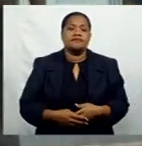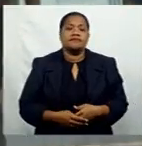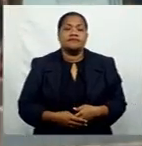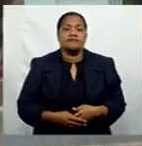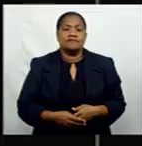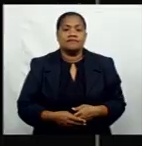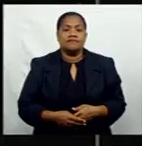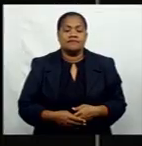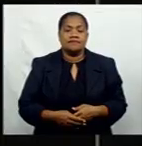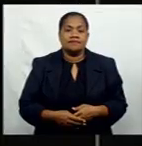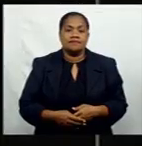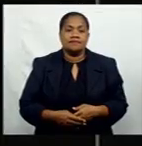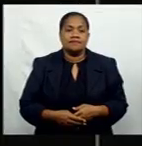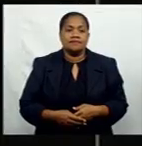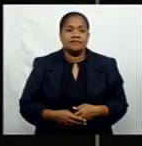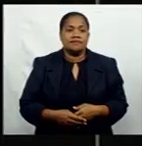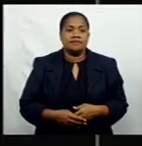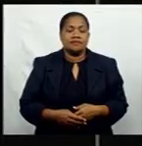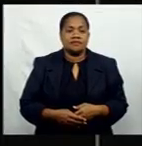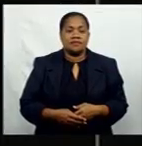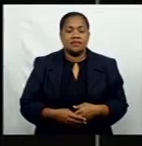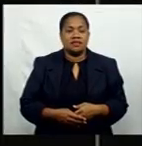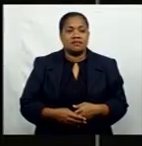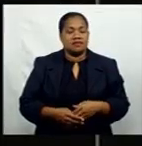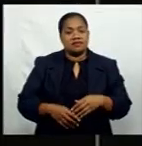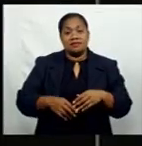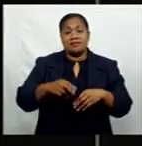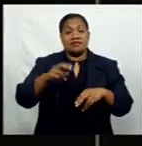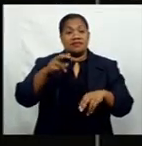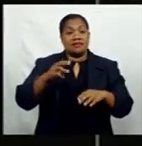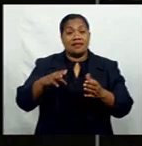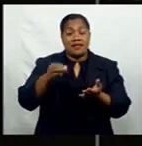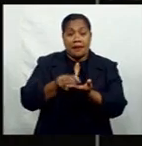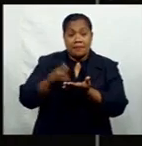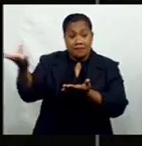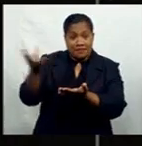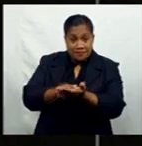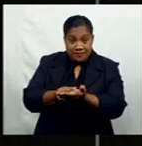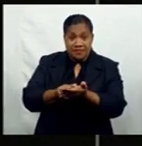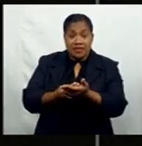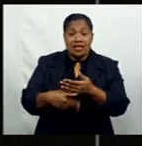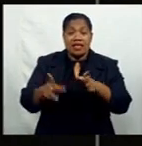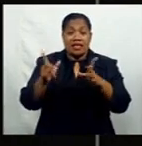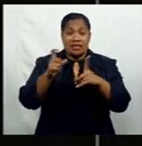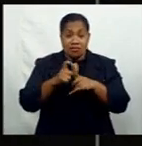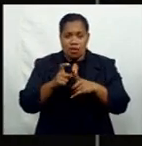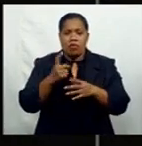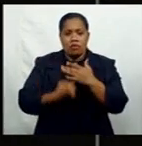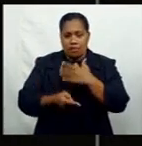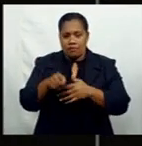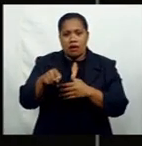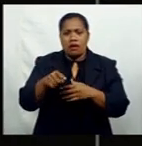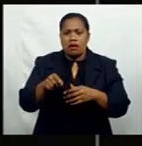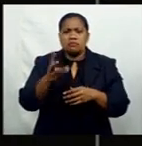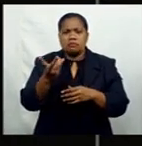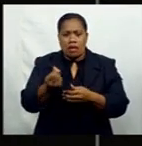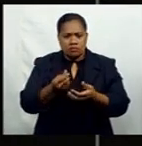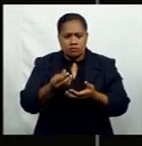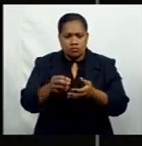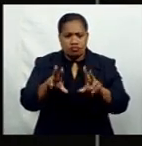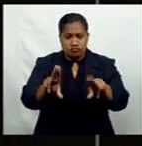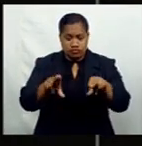FBC News. Certain M-Pesa agents and small shops are charging as much as $15 for individuals